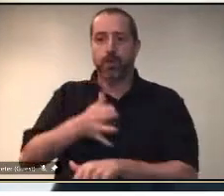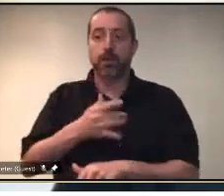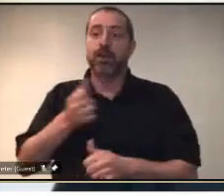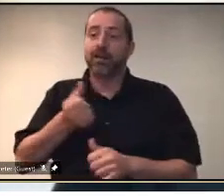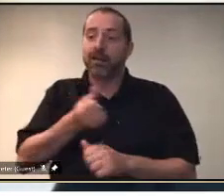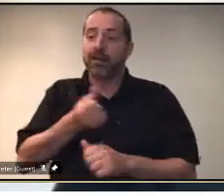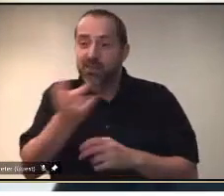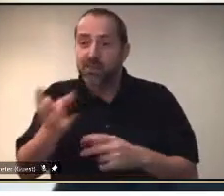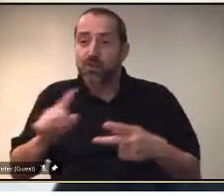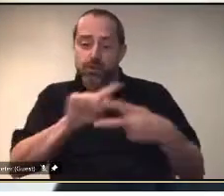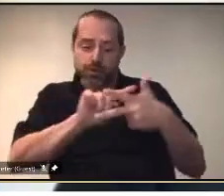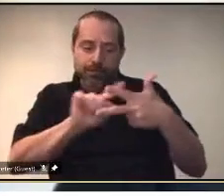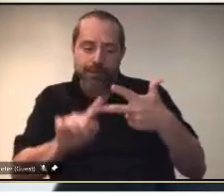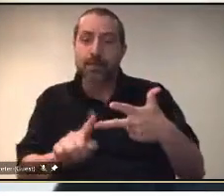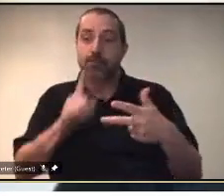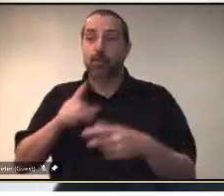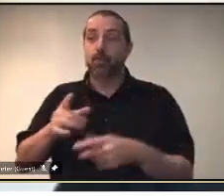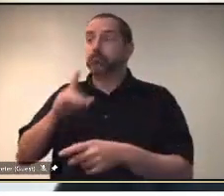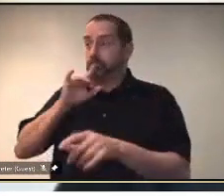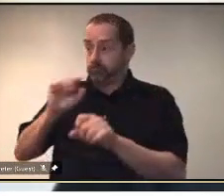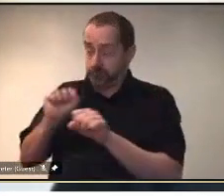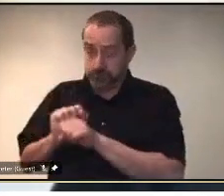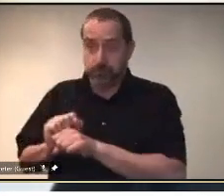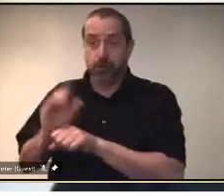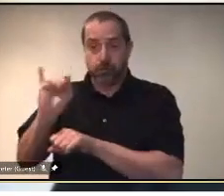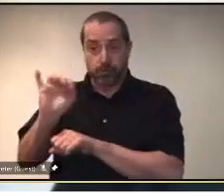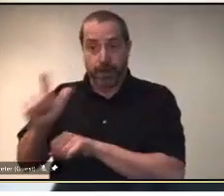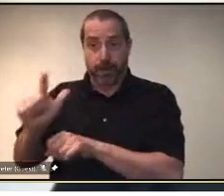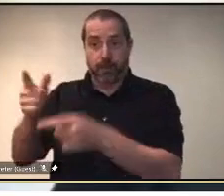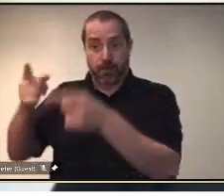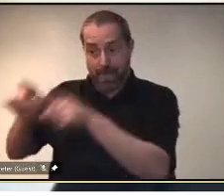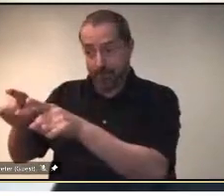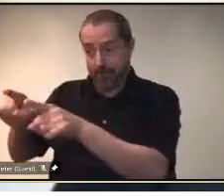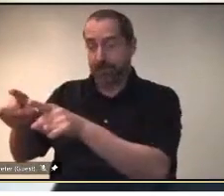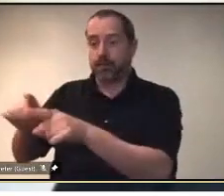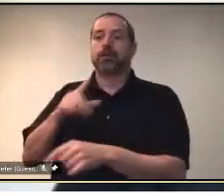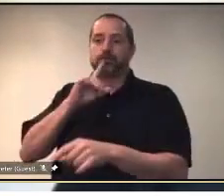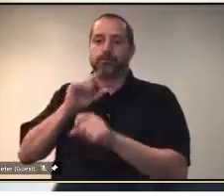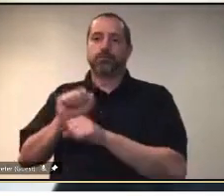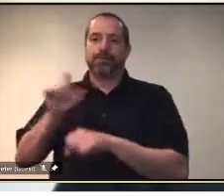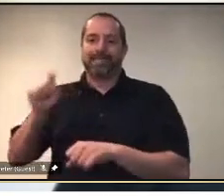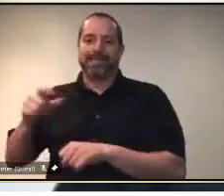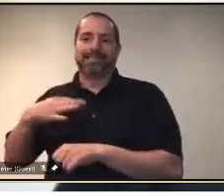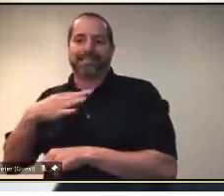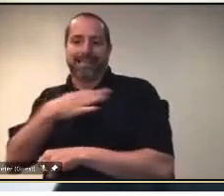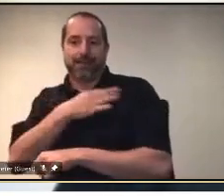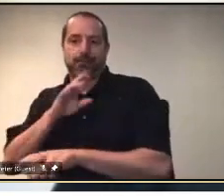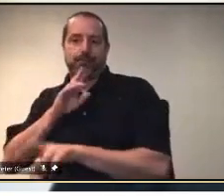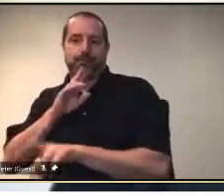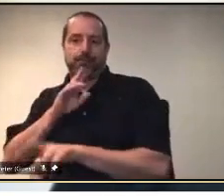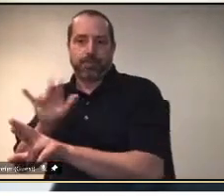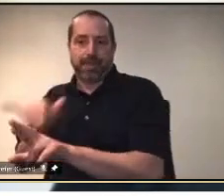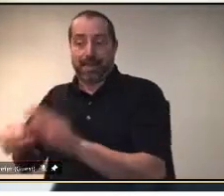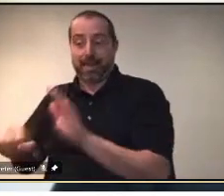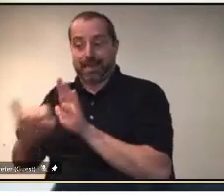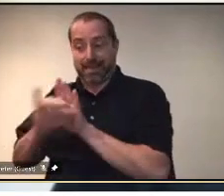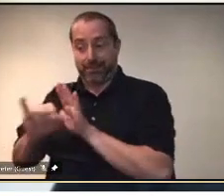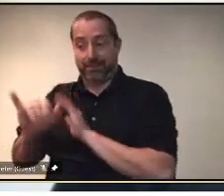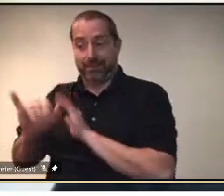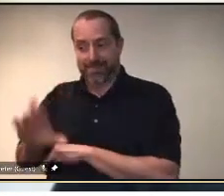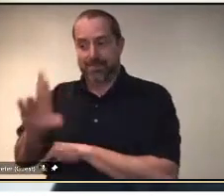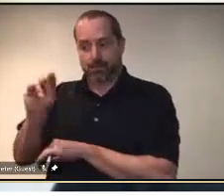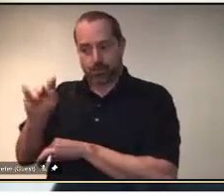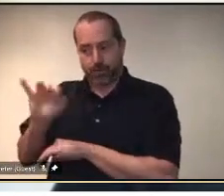incidents. First of all, we have to have the staff reporting them and making sure that they identify that this is a critical incident. And then we have to